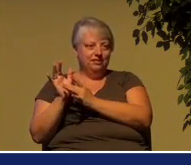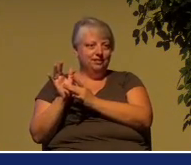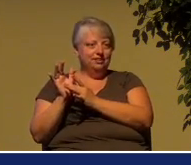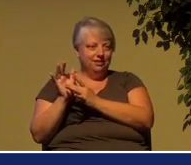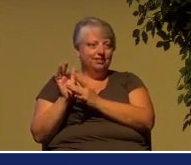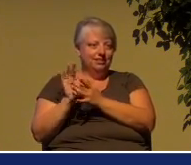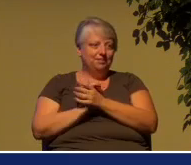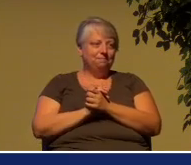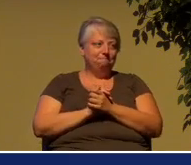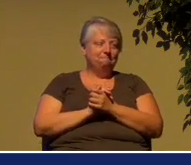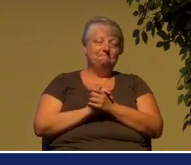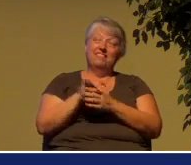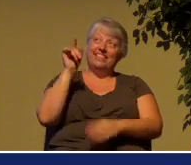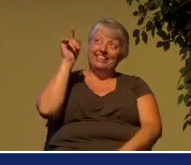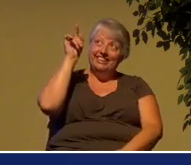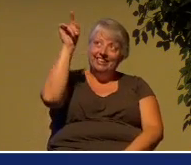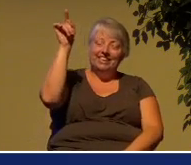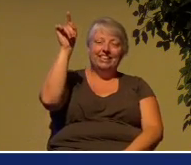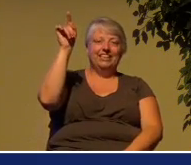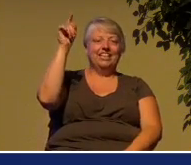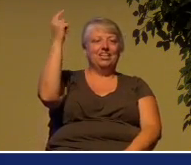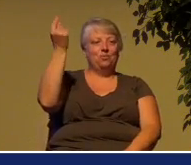He is the one